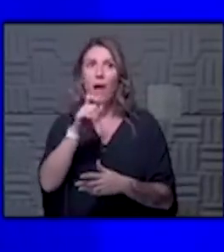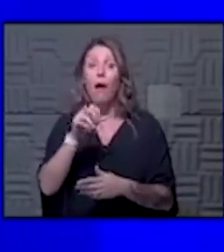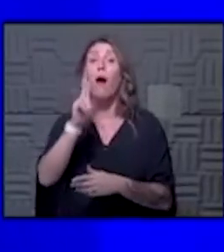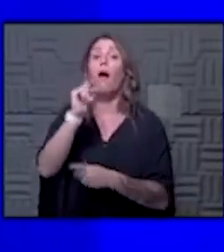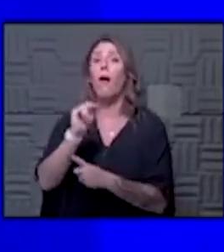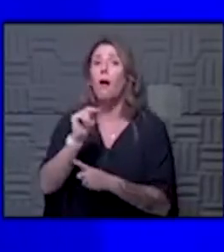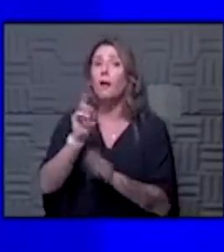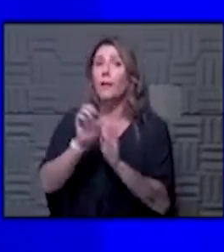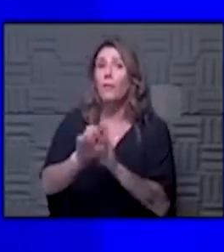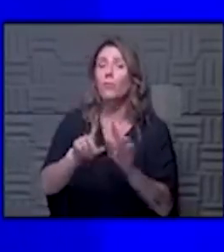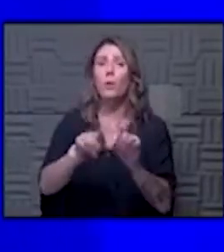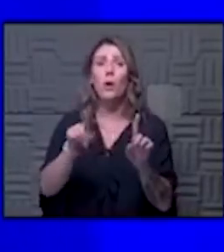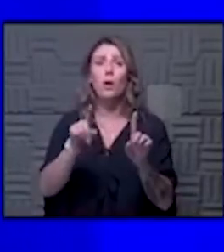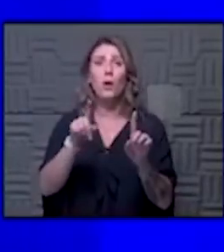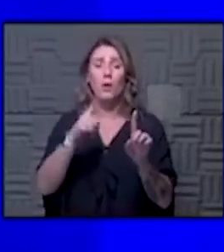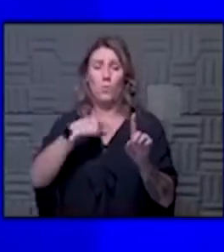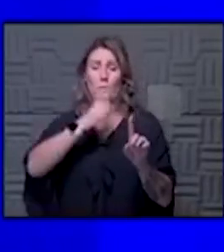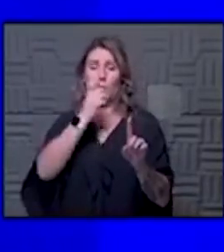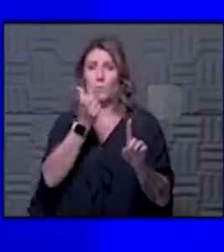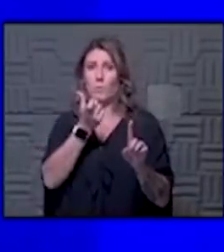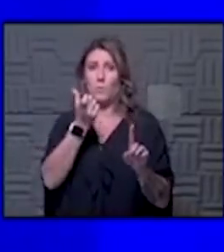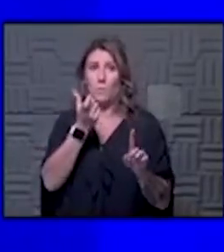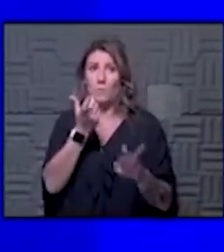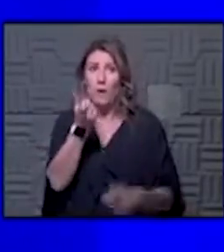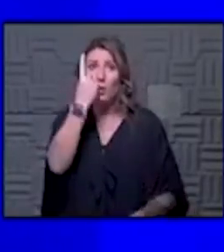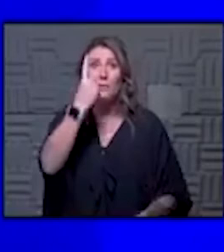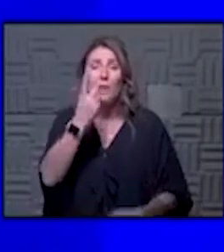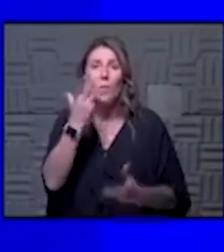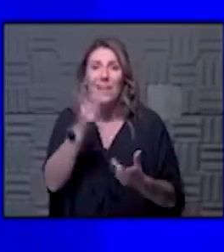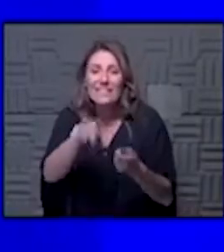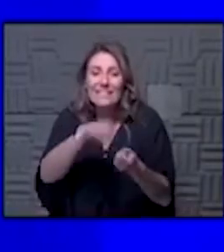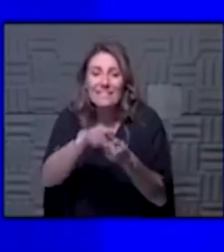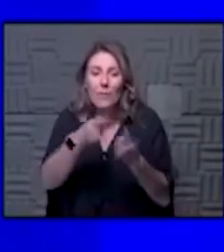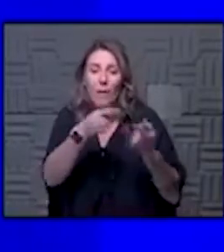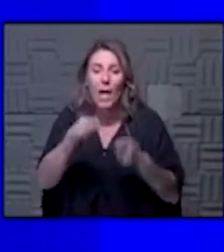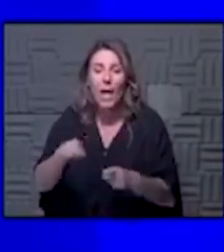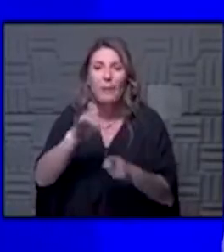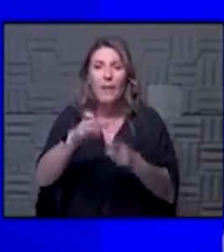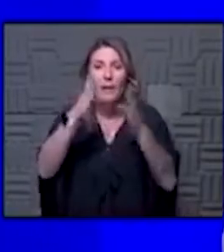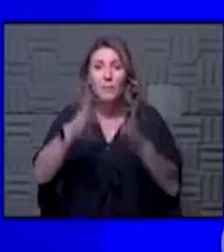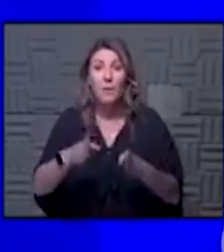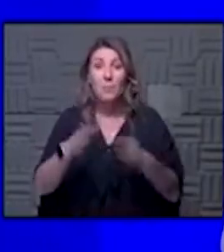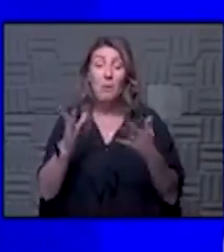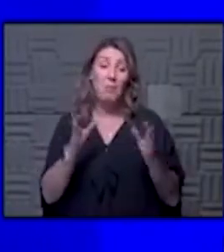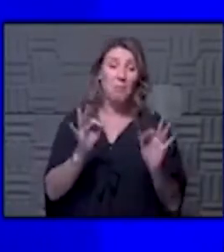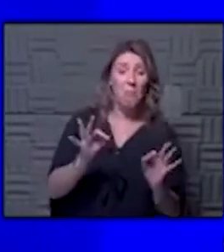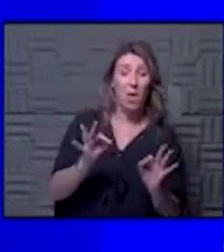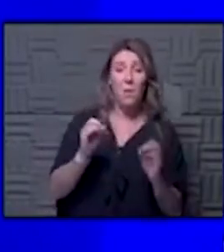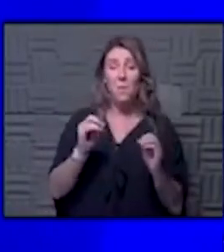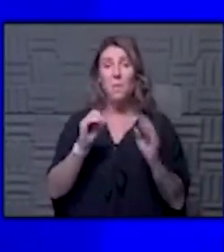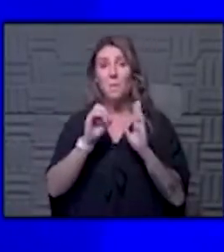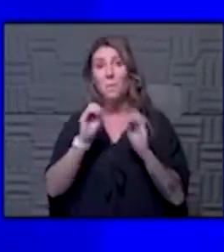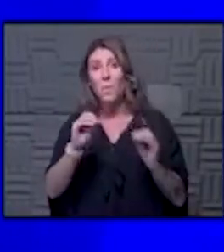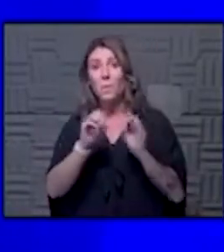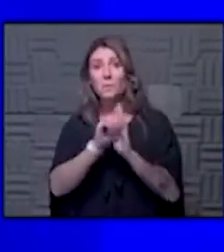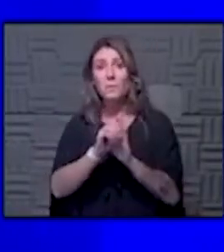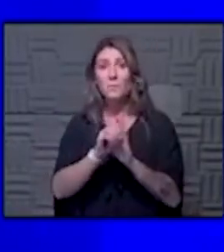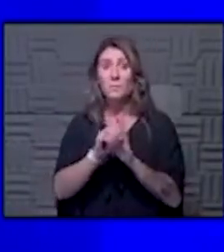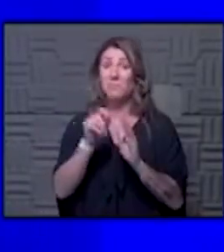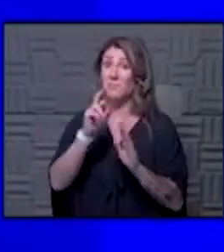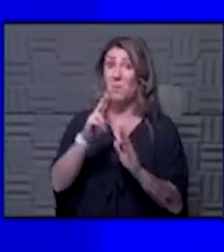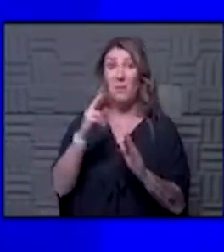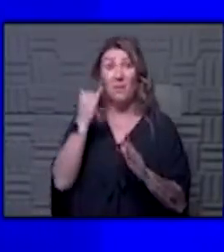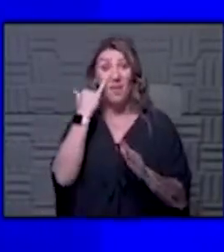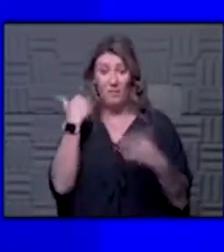because we don't understand exactly what can happen to the individual you could have mild to no symptoms or even as a healthy person you can progress to that